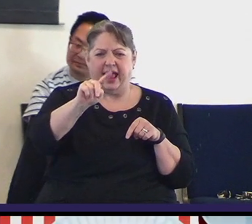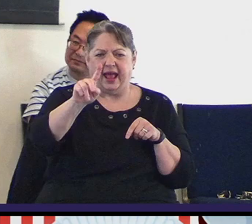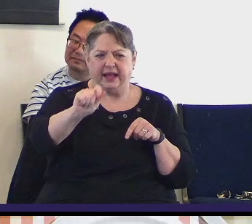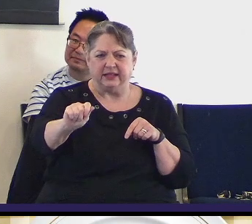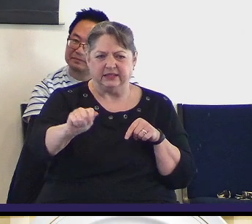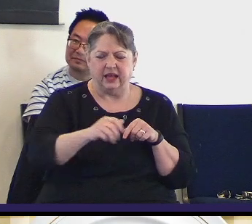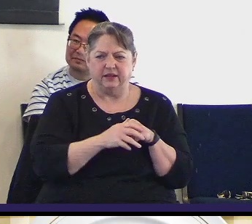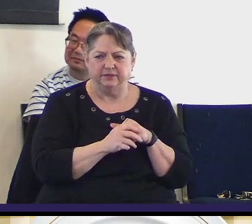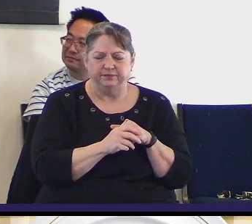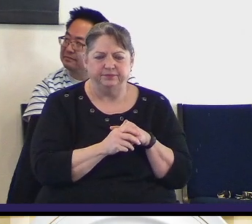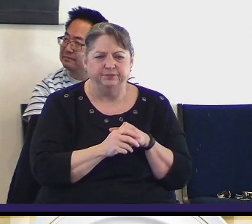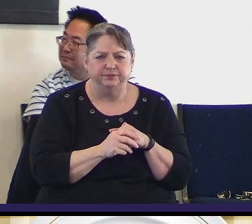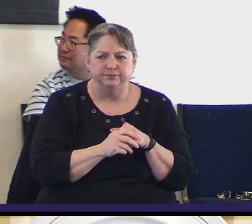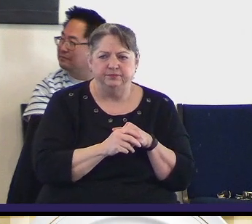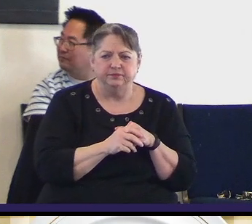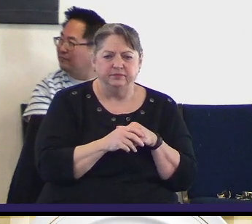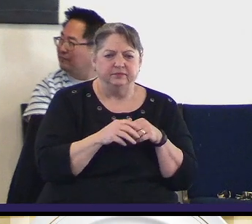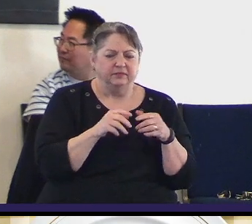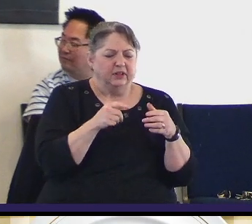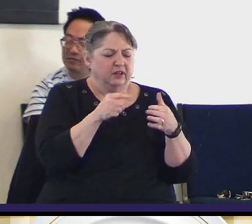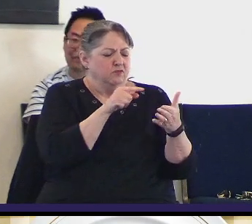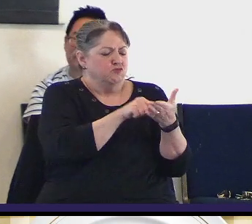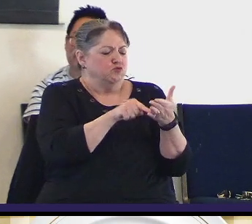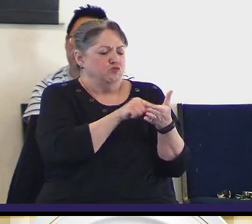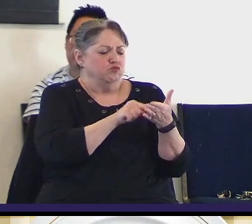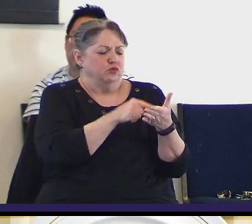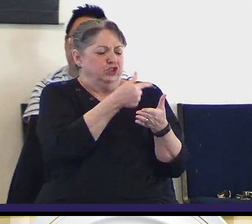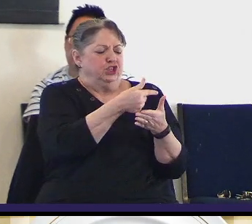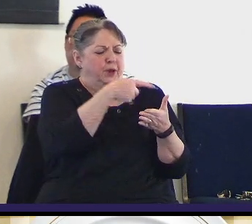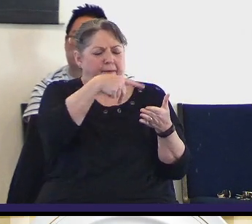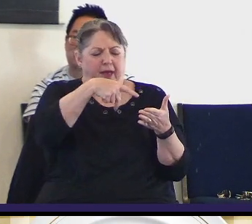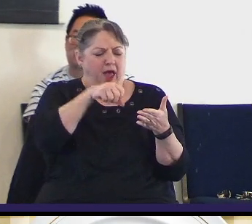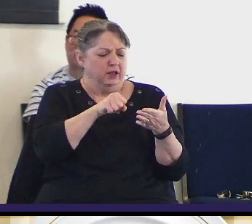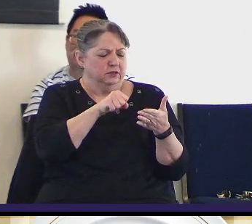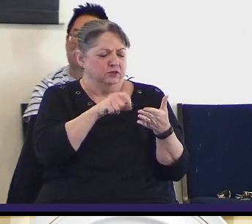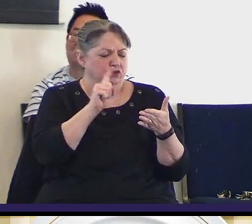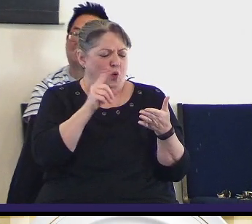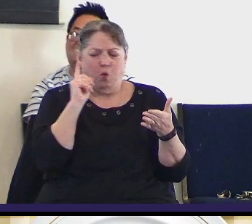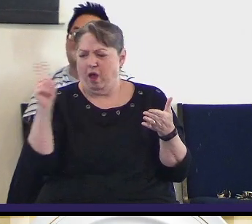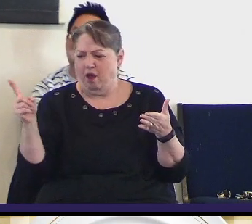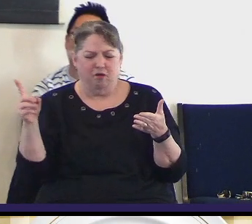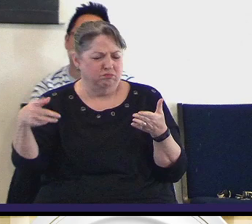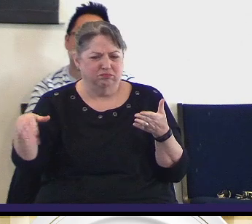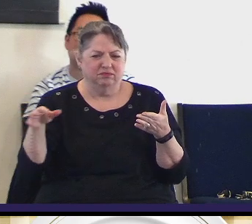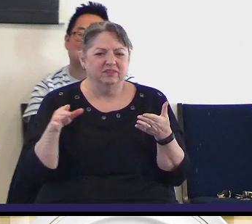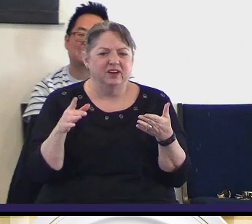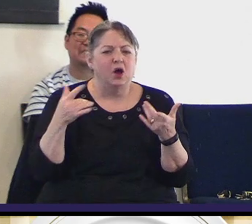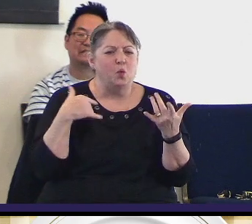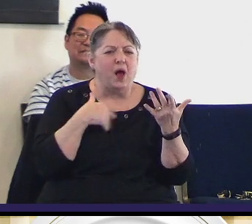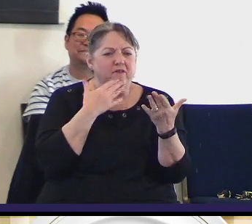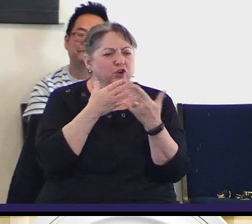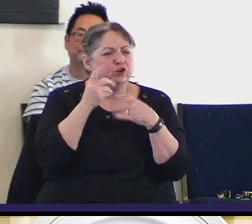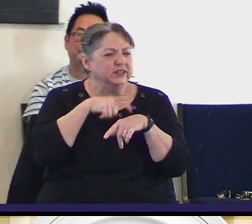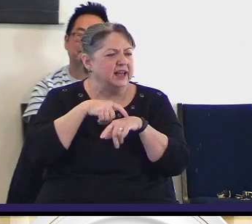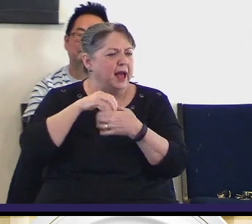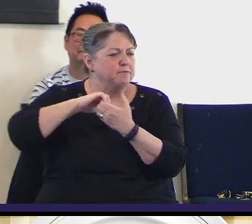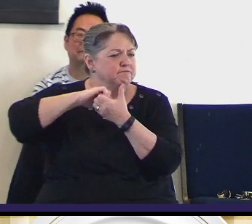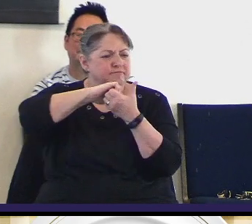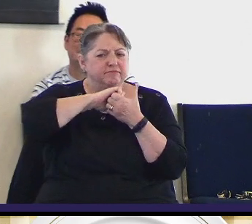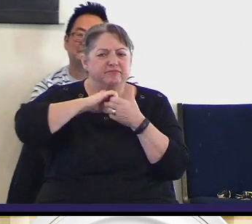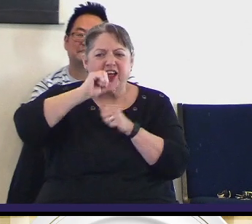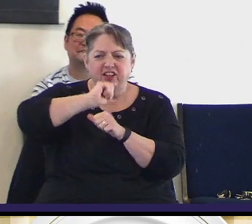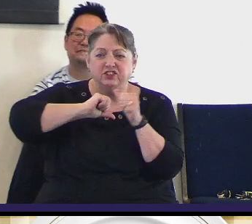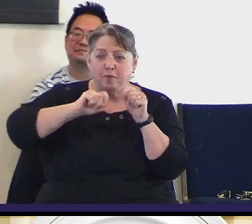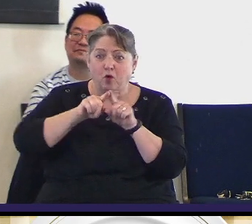So put in your GPS and come on out. And we'll have a good time at fellowship and eating a lot of good